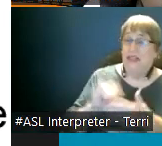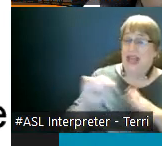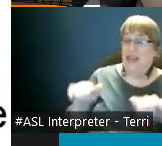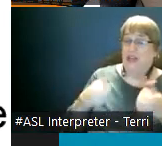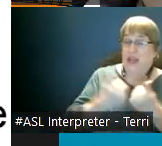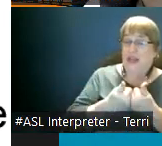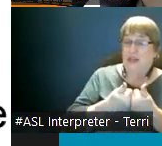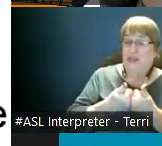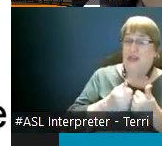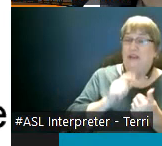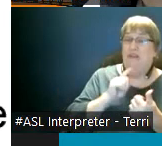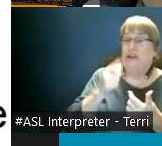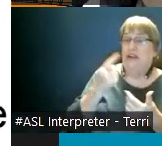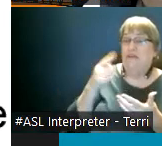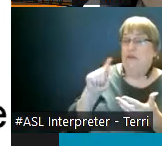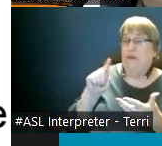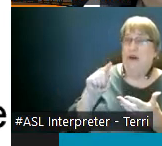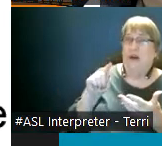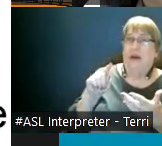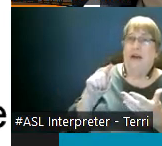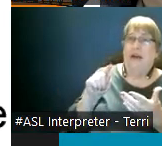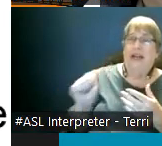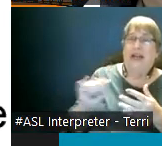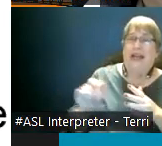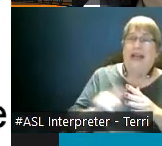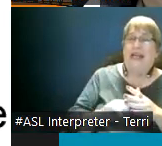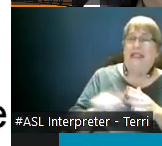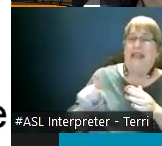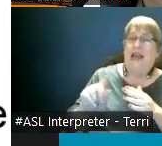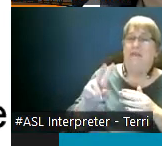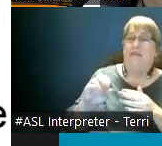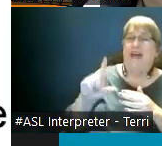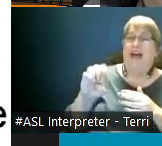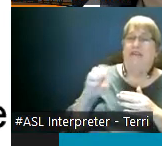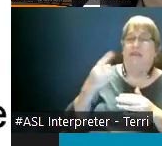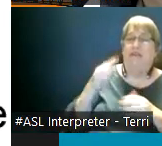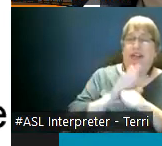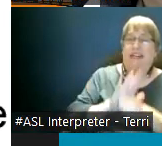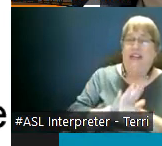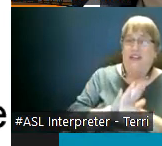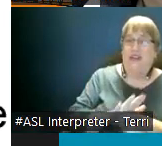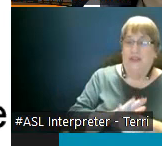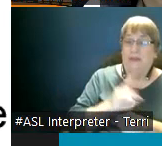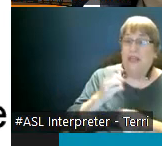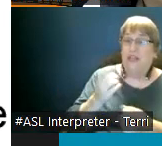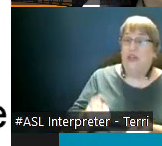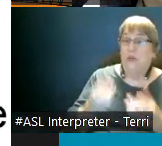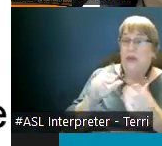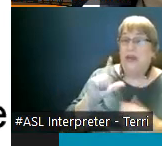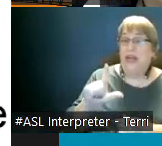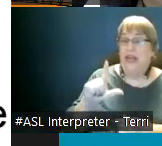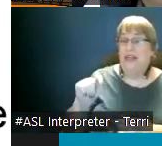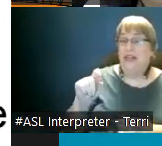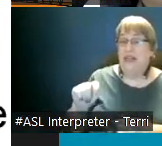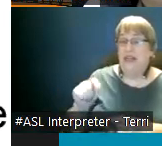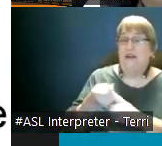be a sort of an escape valve for pre-existing tensions the fact that so many ltt's come from our part